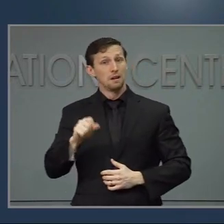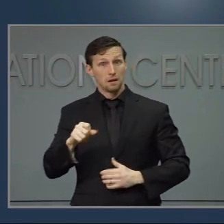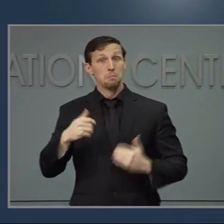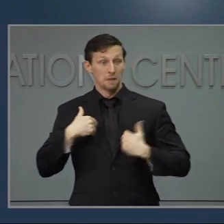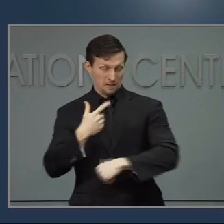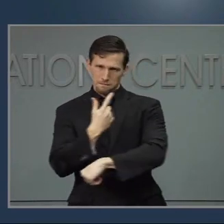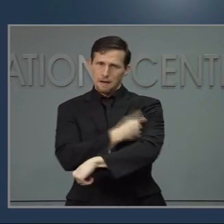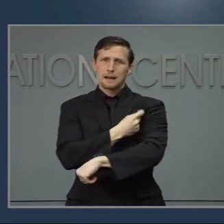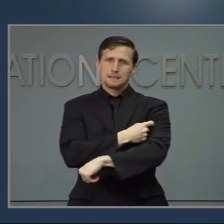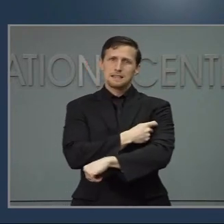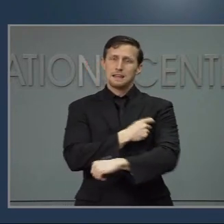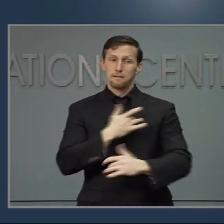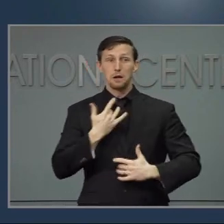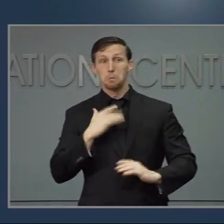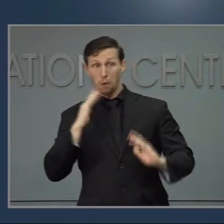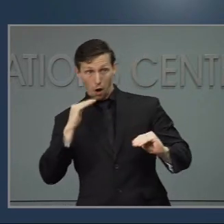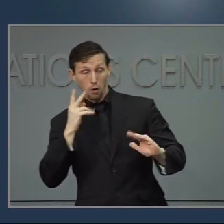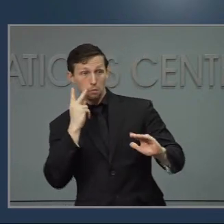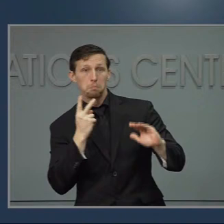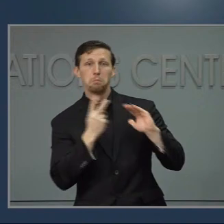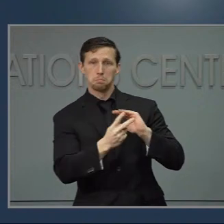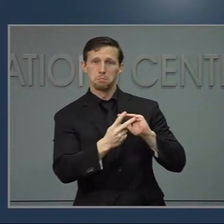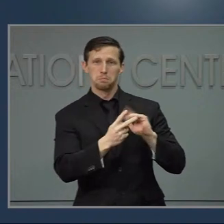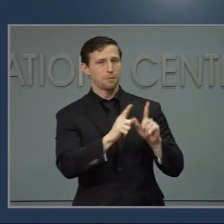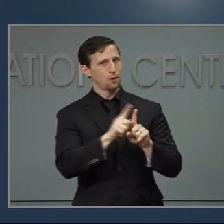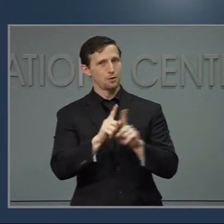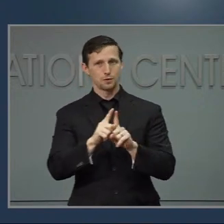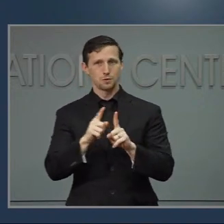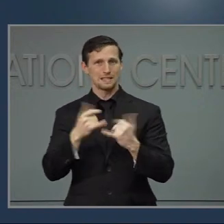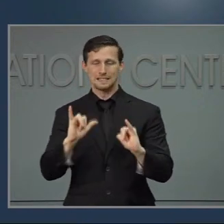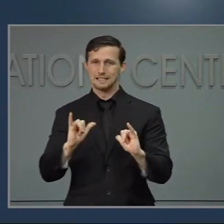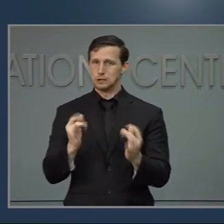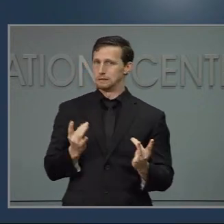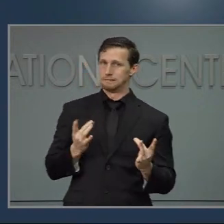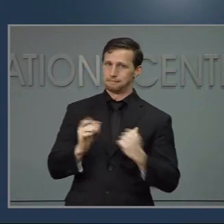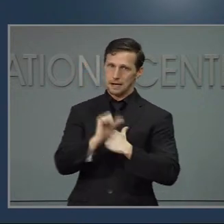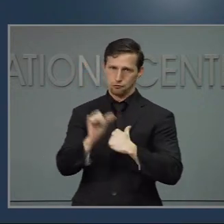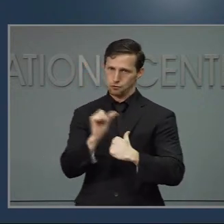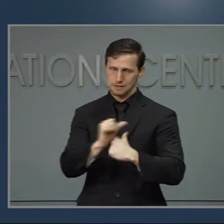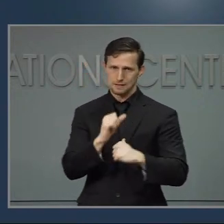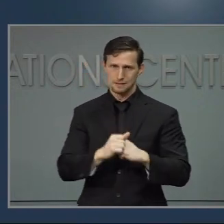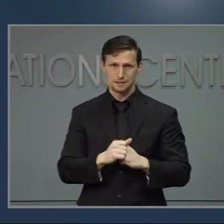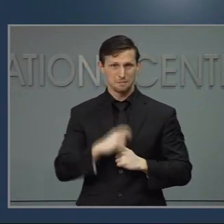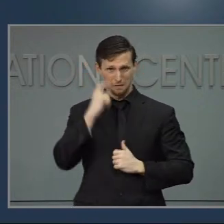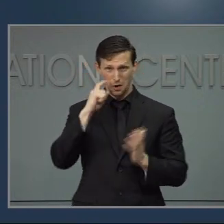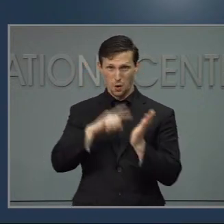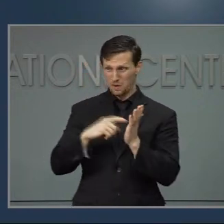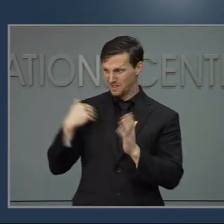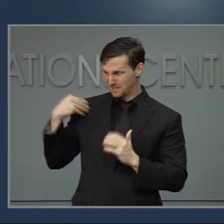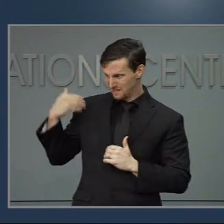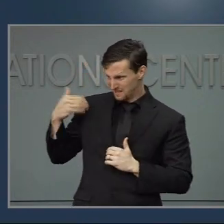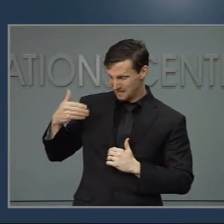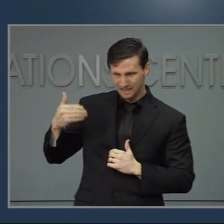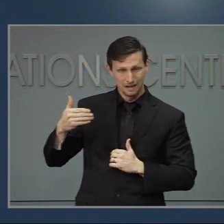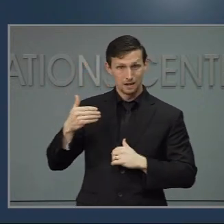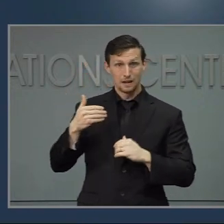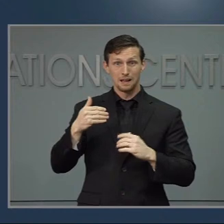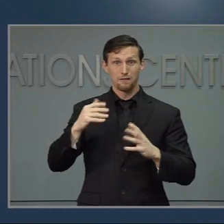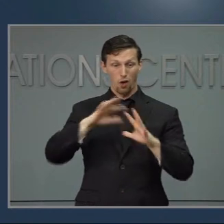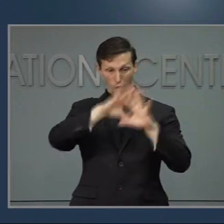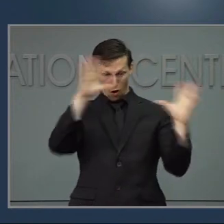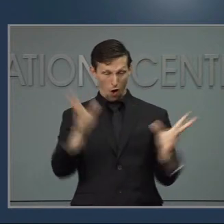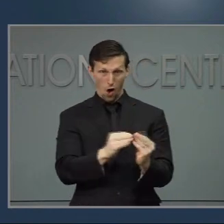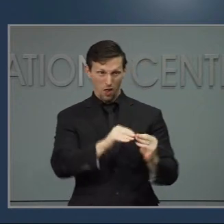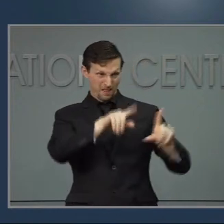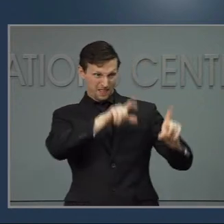into the new year in a very dangerous position. We are setting records for the percent of tests that are positive. We've